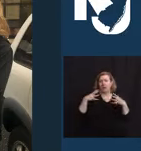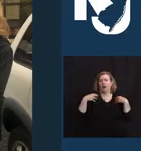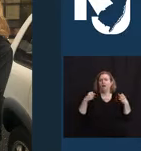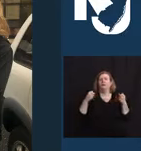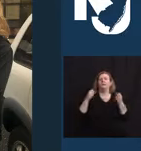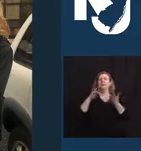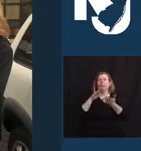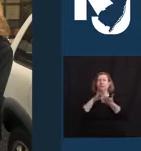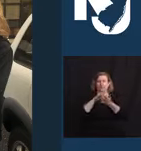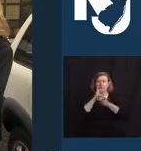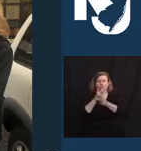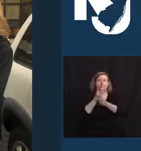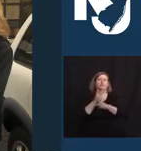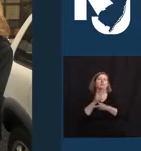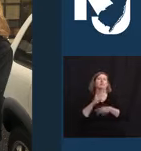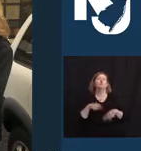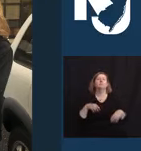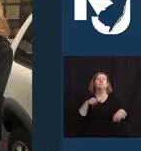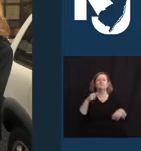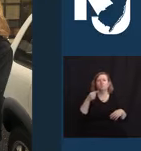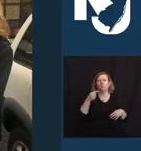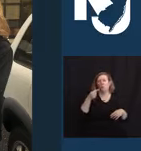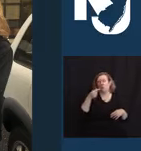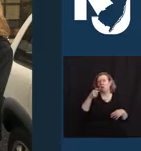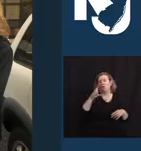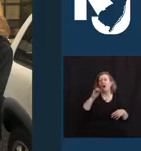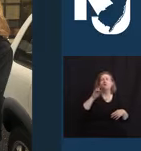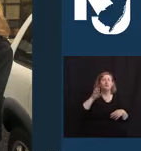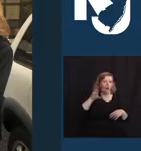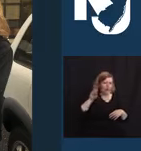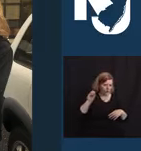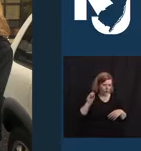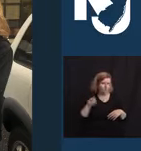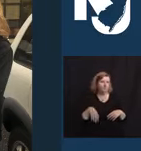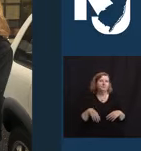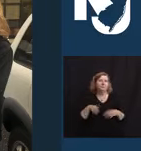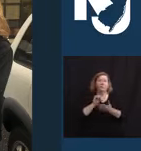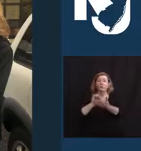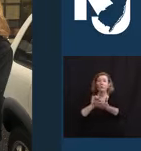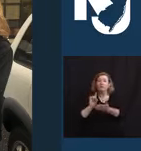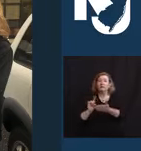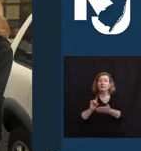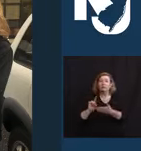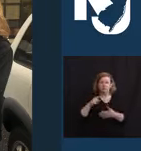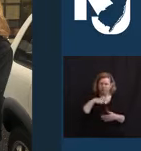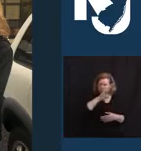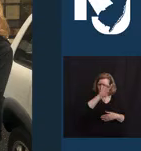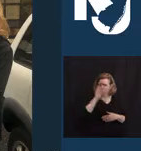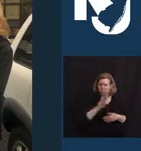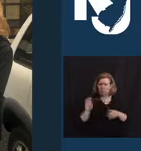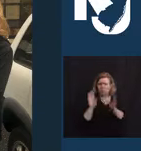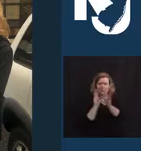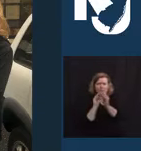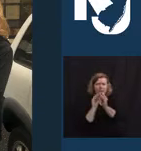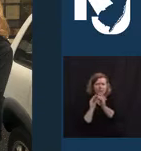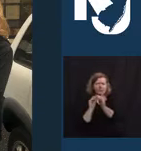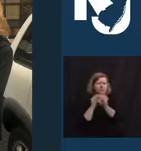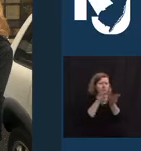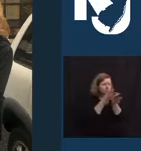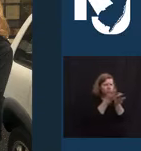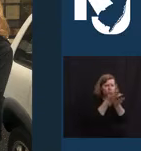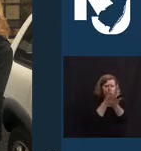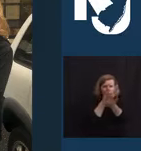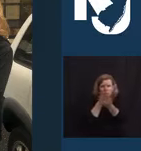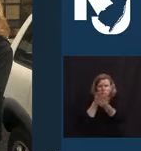County. Over the past year, she has held weekly Zoom meetings with the residents she works with, keeping open vital lines of communication